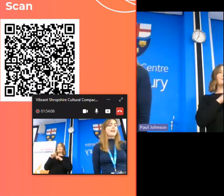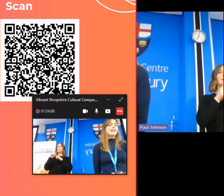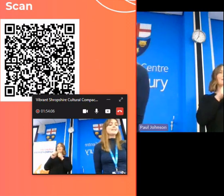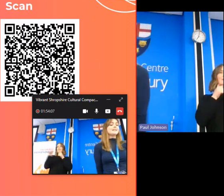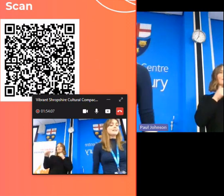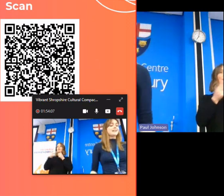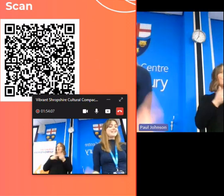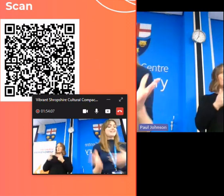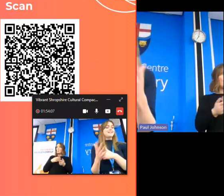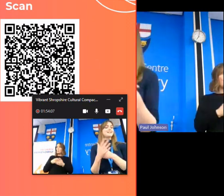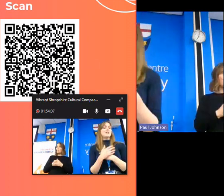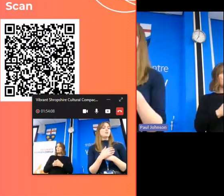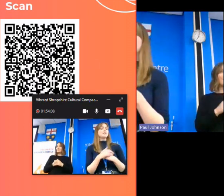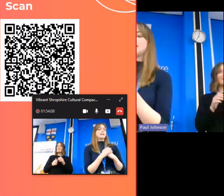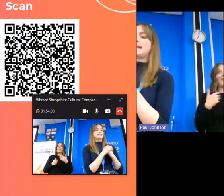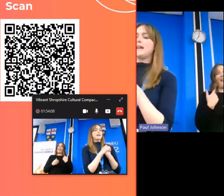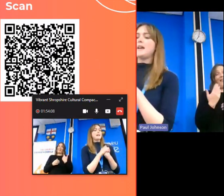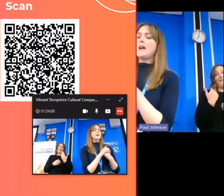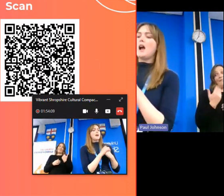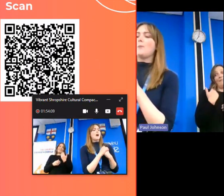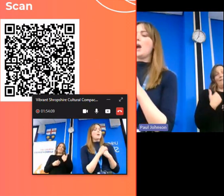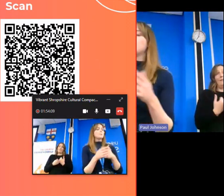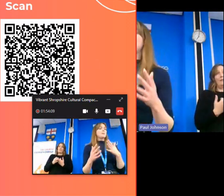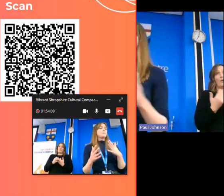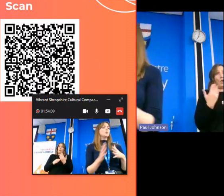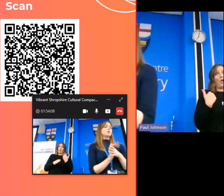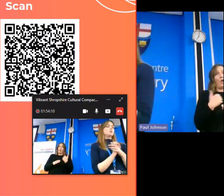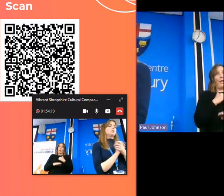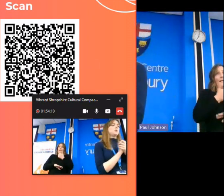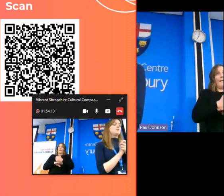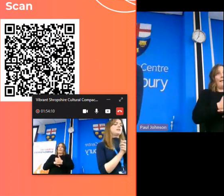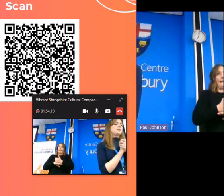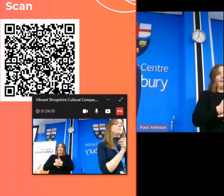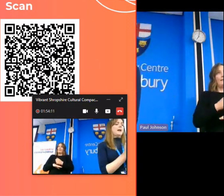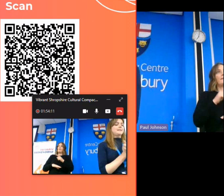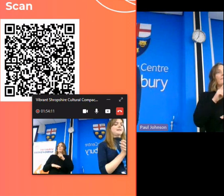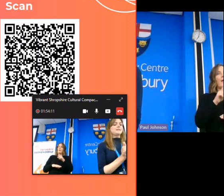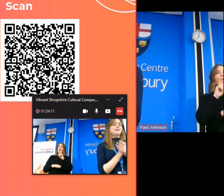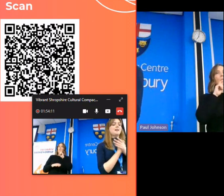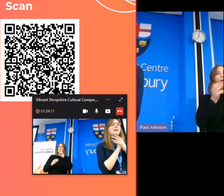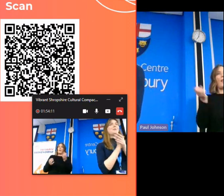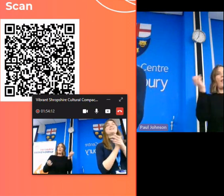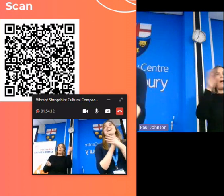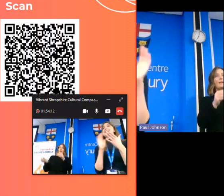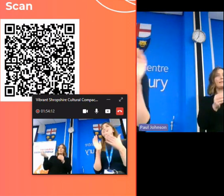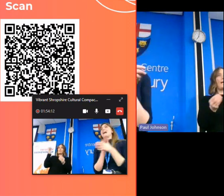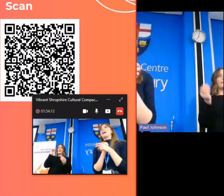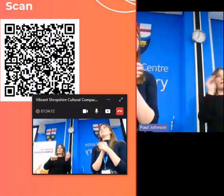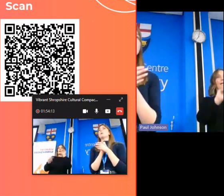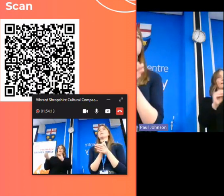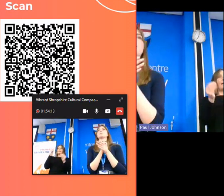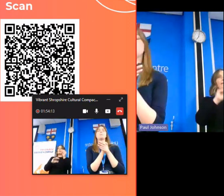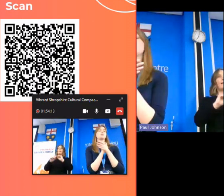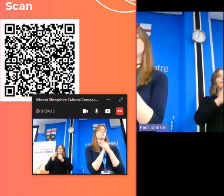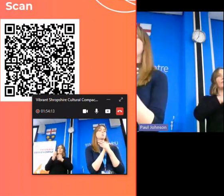it's still in its early stages like i say we hope to add more content to it on a regular basis but as i say we want this web page to